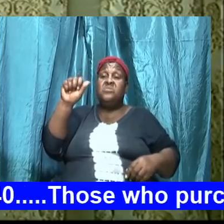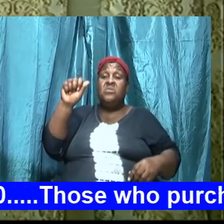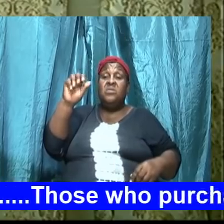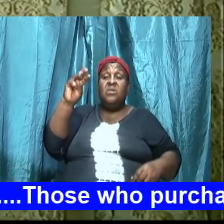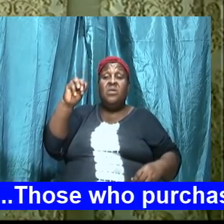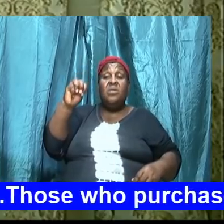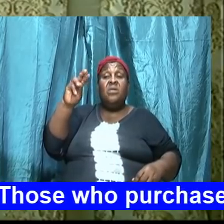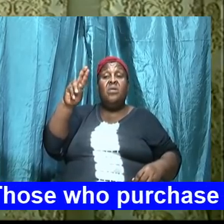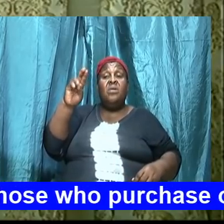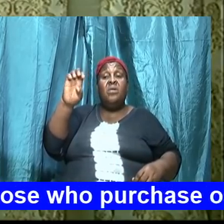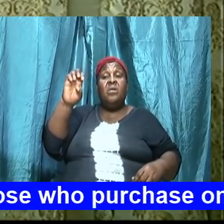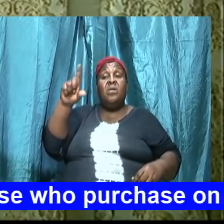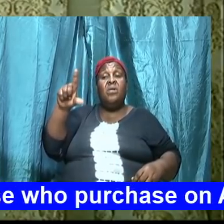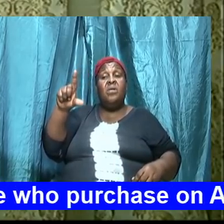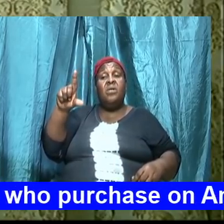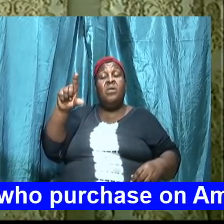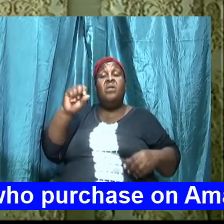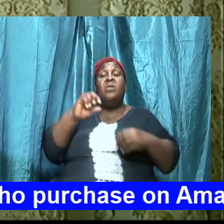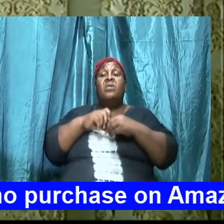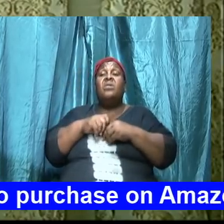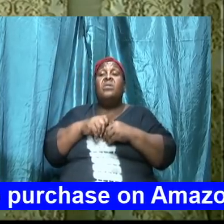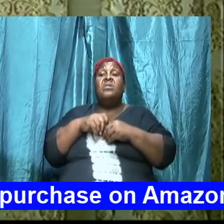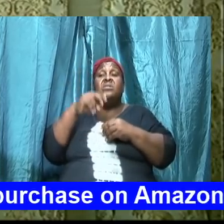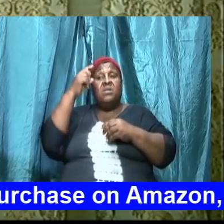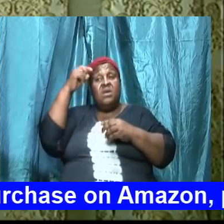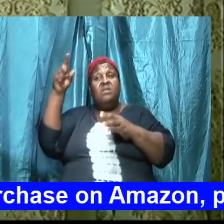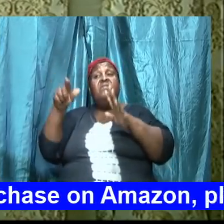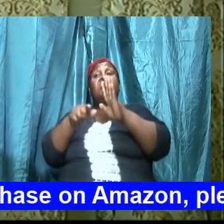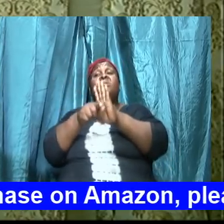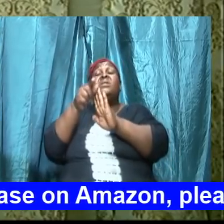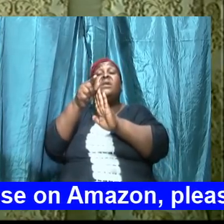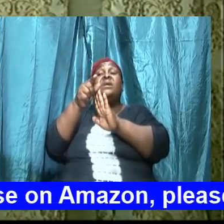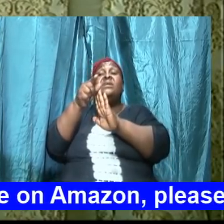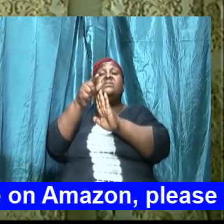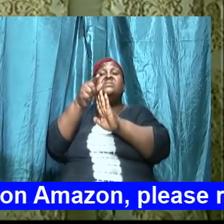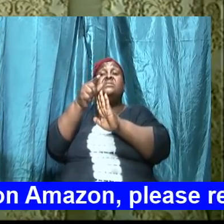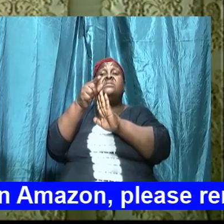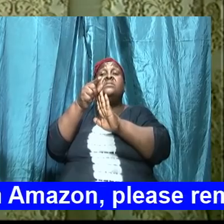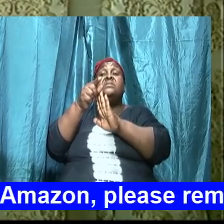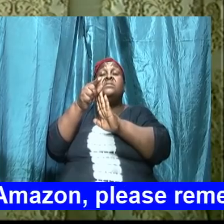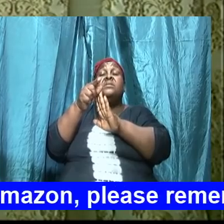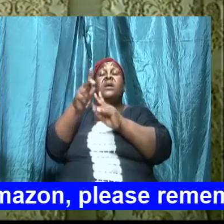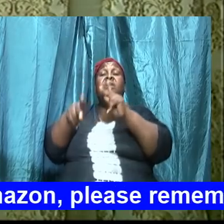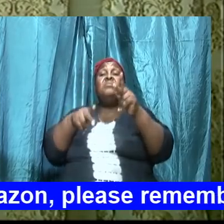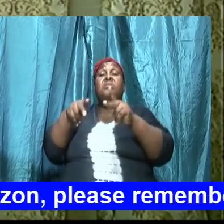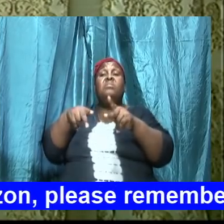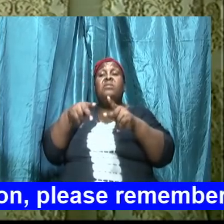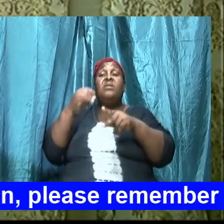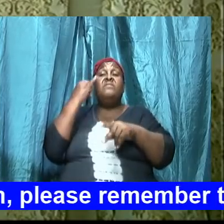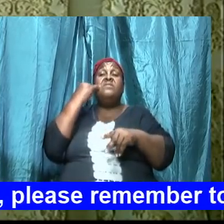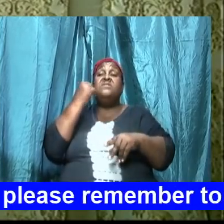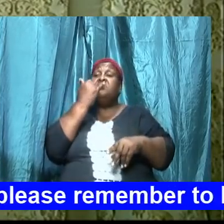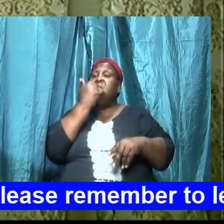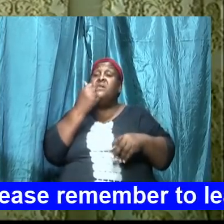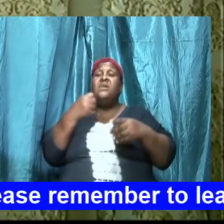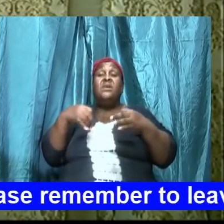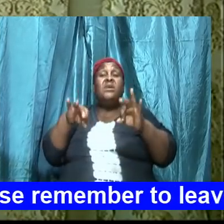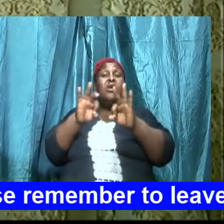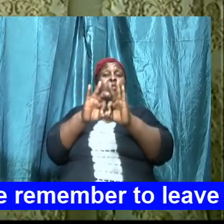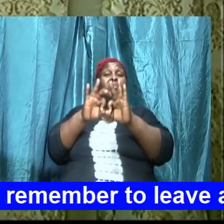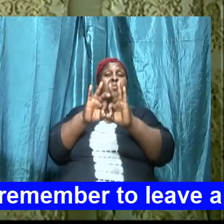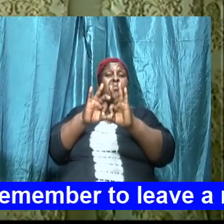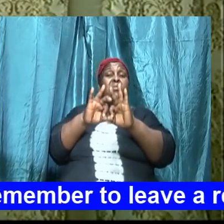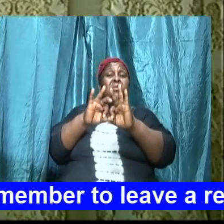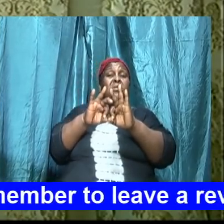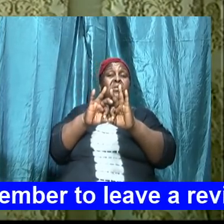gives us an episode with David and Goliath and the soldiers of Israel and it is important that we see